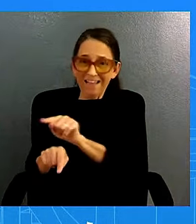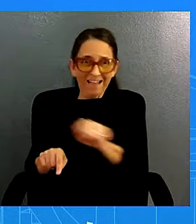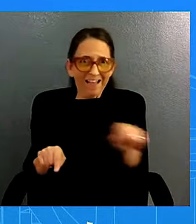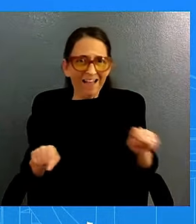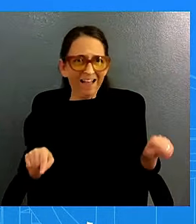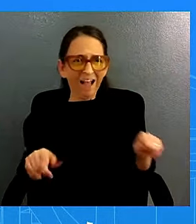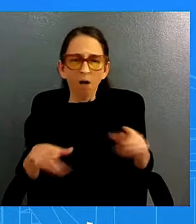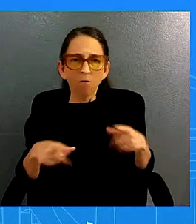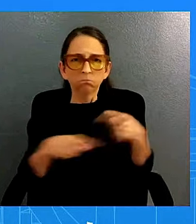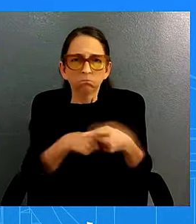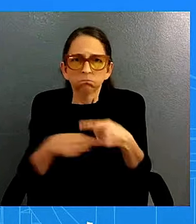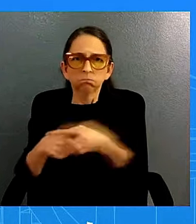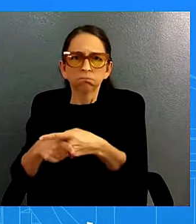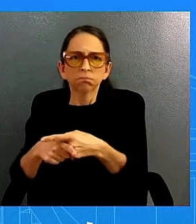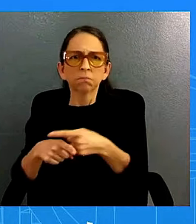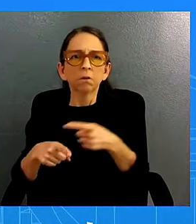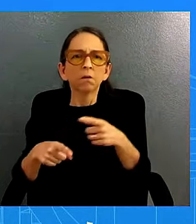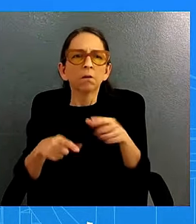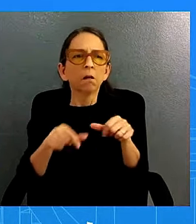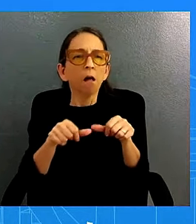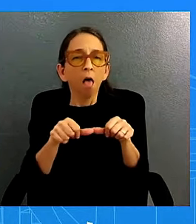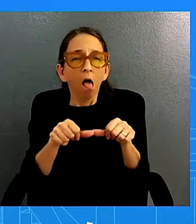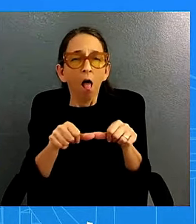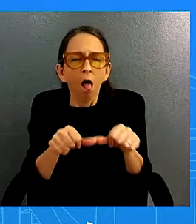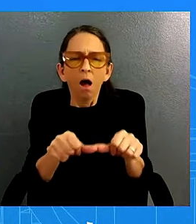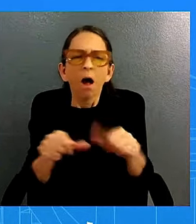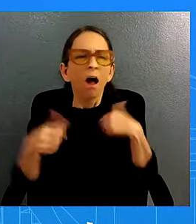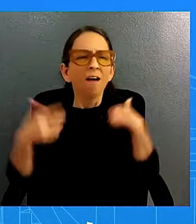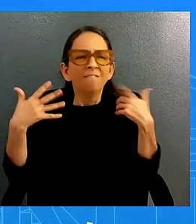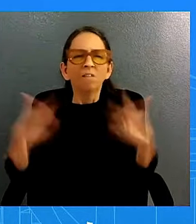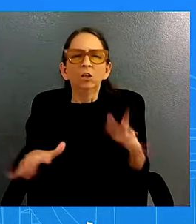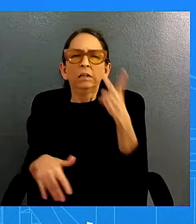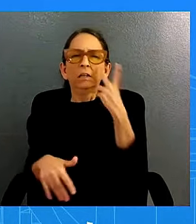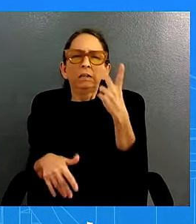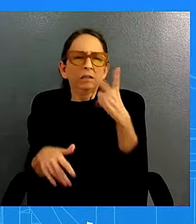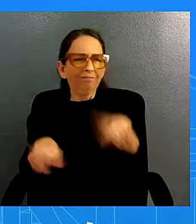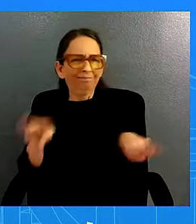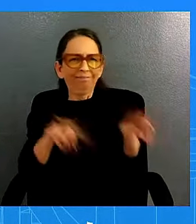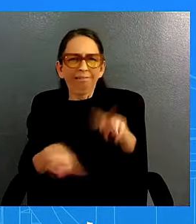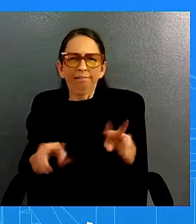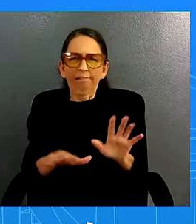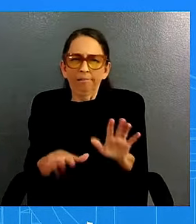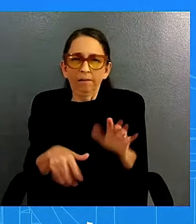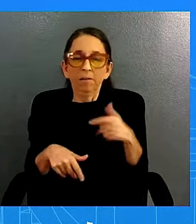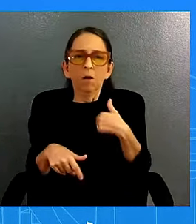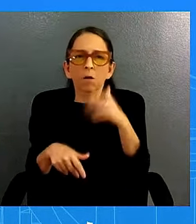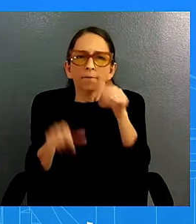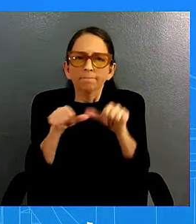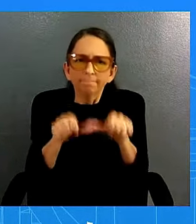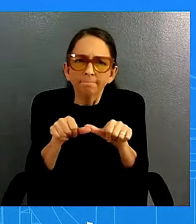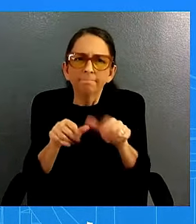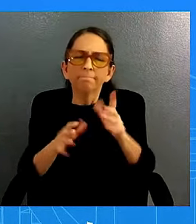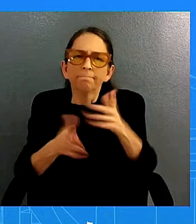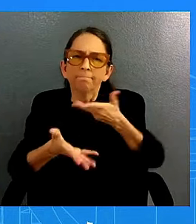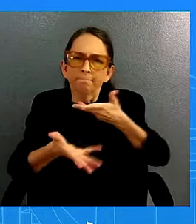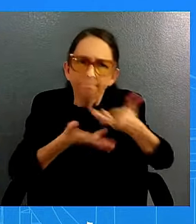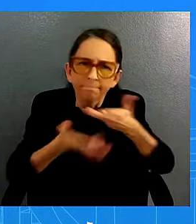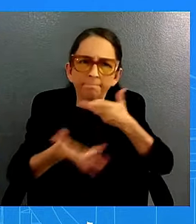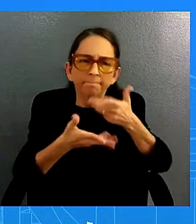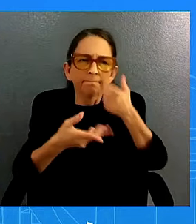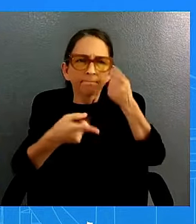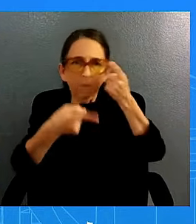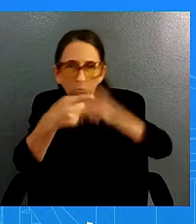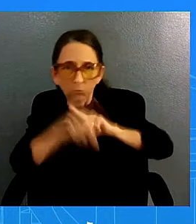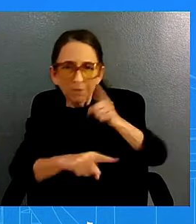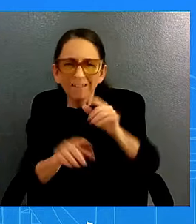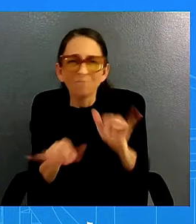we are acknowledging that uh we're going to continue to have this diplomacy it is important to do so uh and that's the way we see this